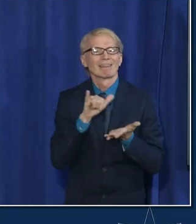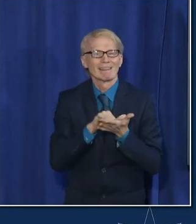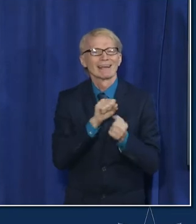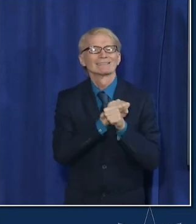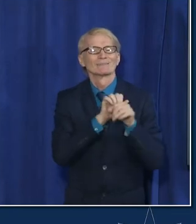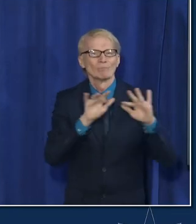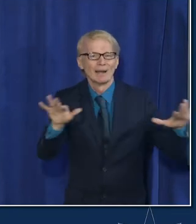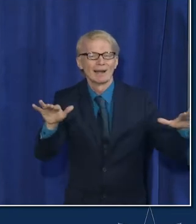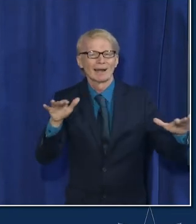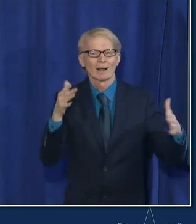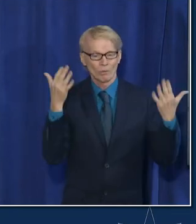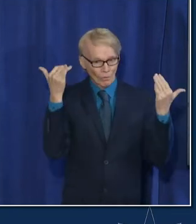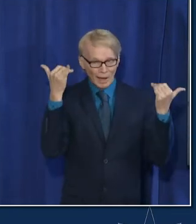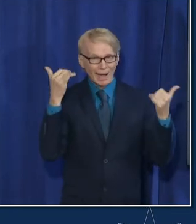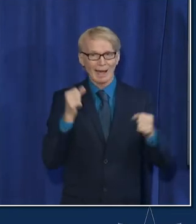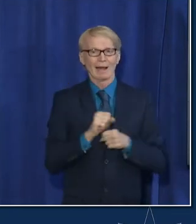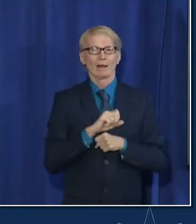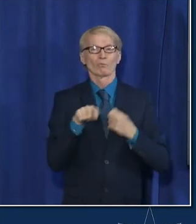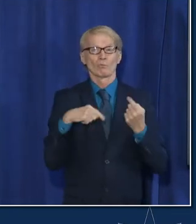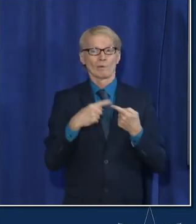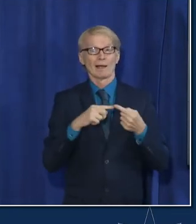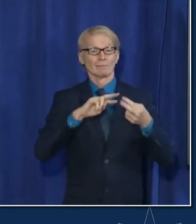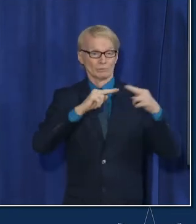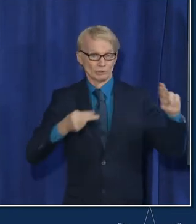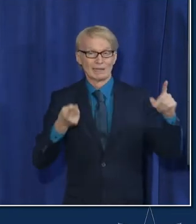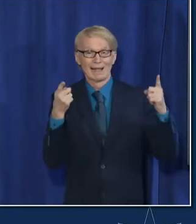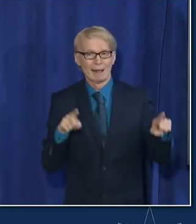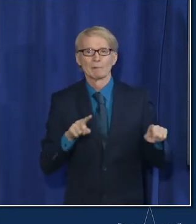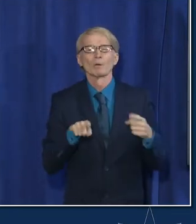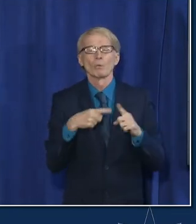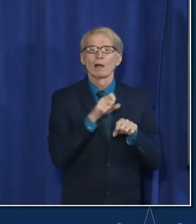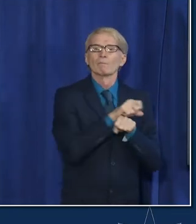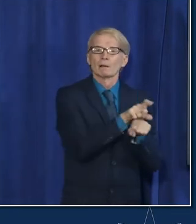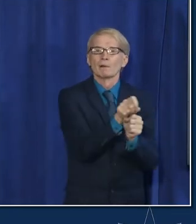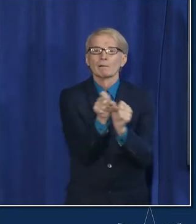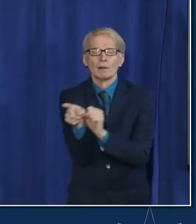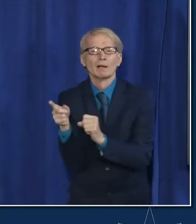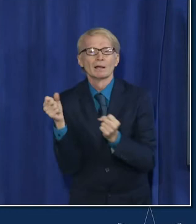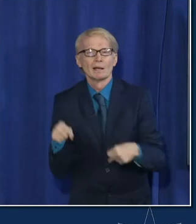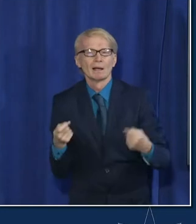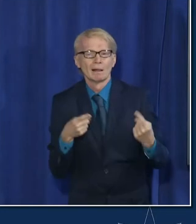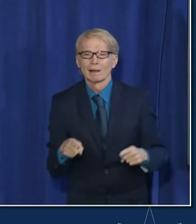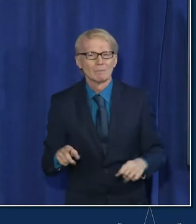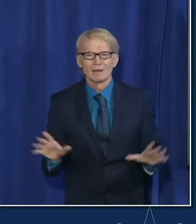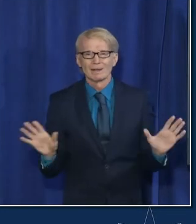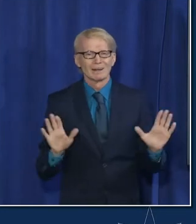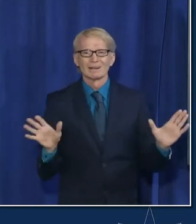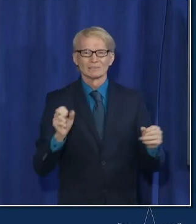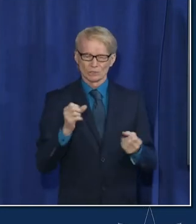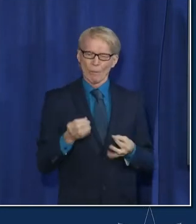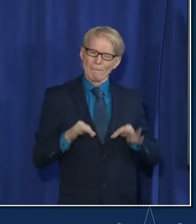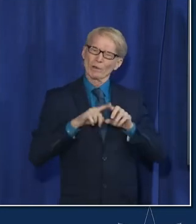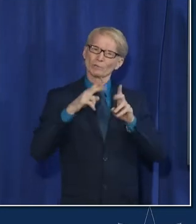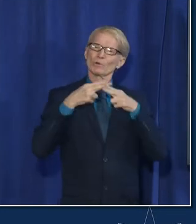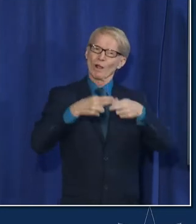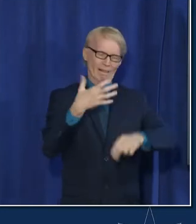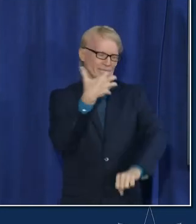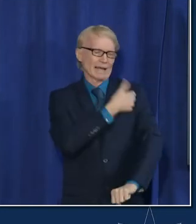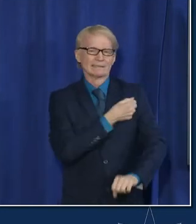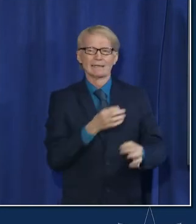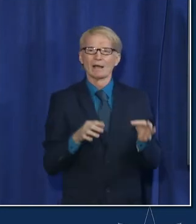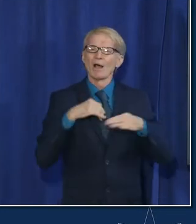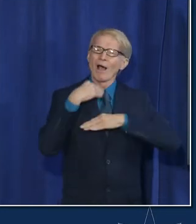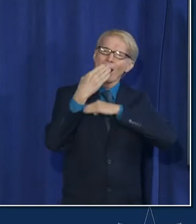when the virus copies itself and spreads and so it's important that we think not just about vaccine here in chicago but internationally